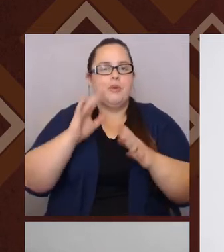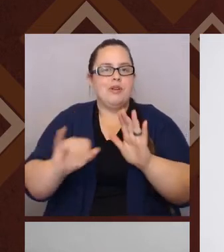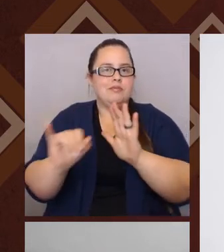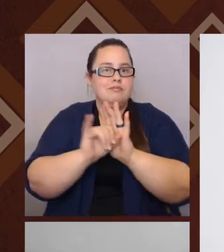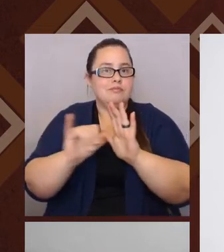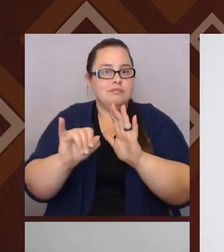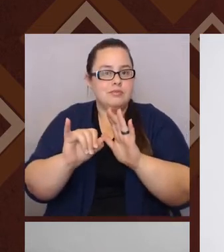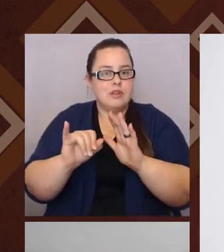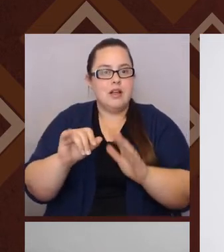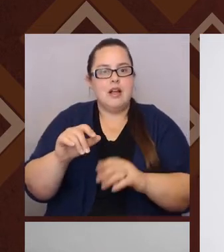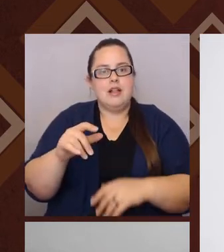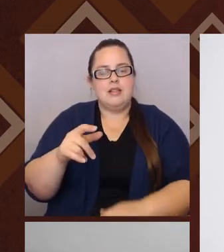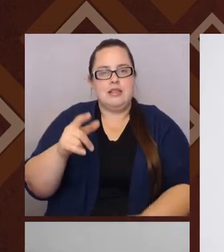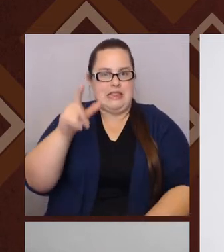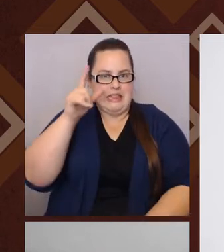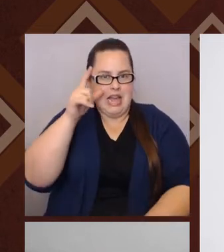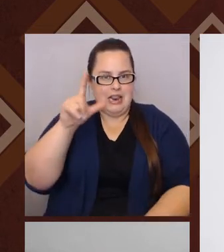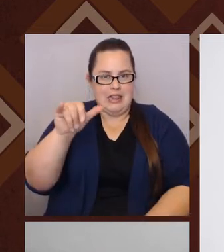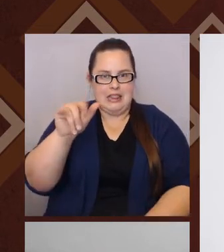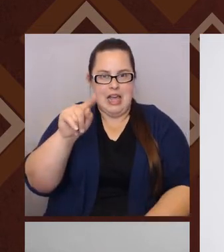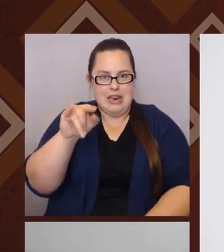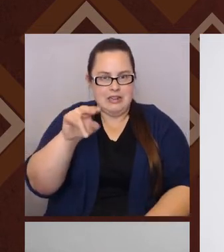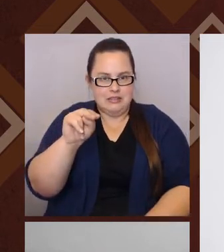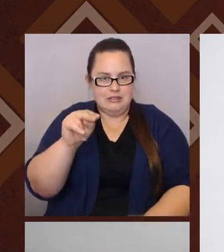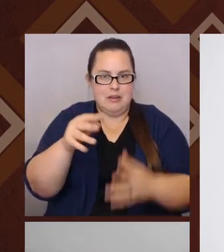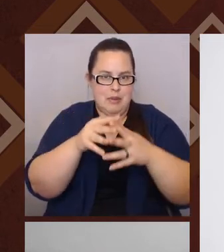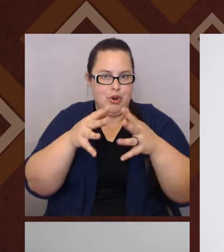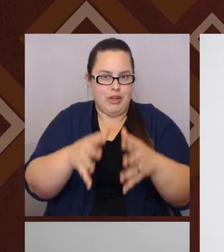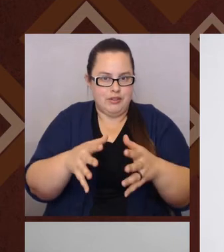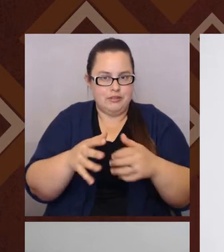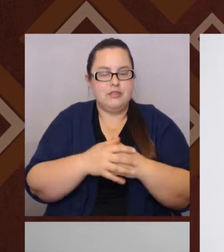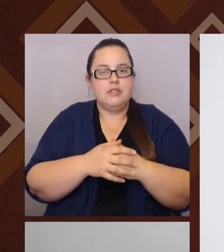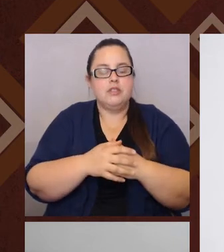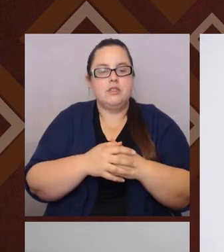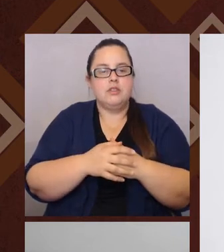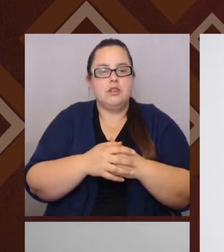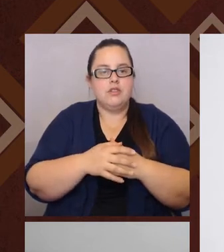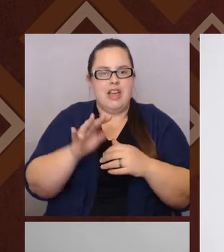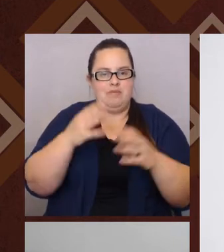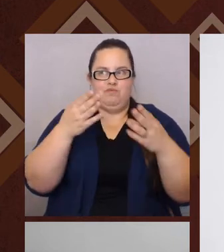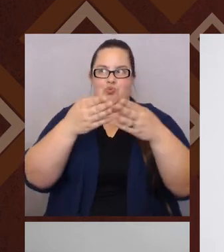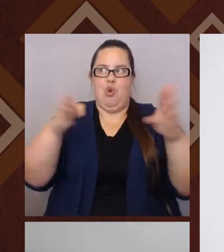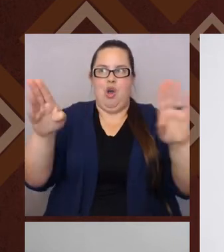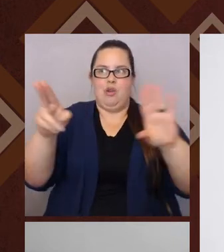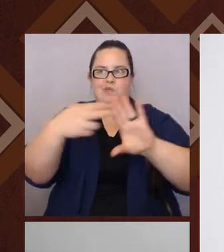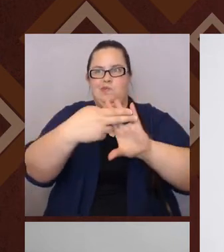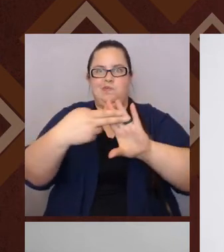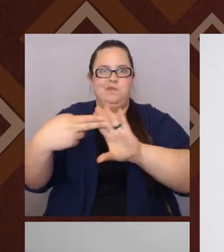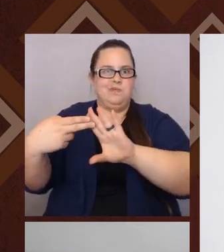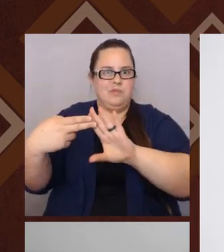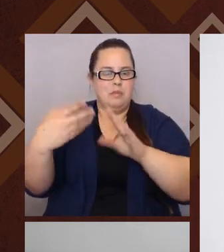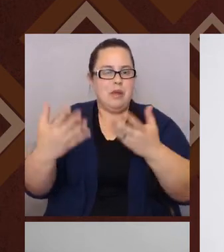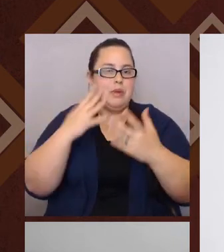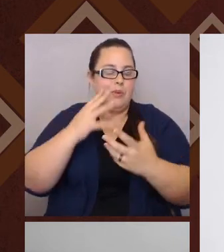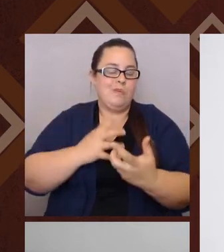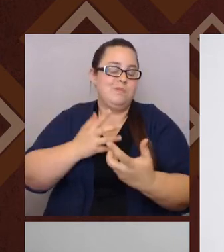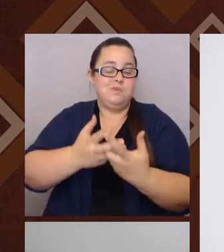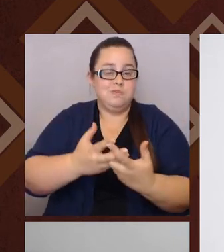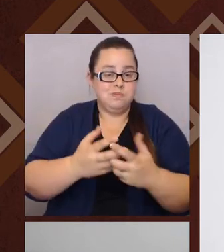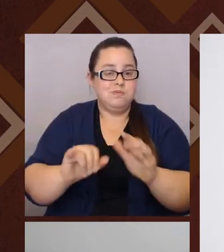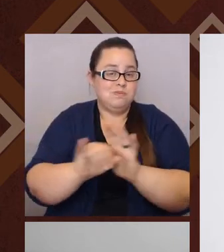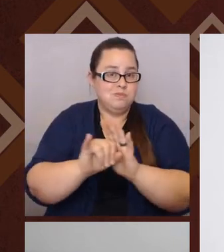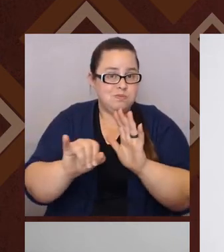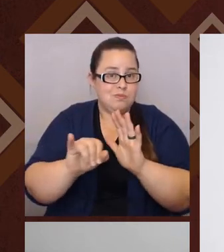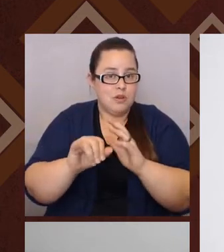as Latin American. Right. That was, um, kind of the broad identity that, that they might identify with the time at the time.